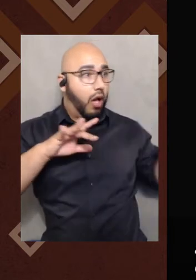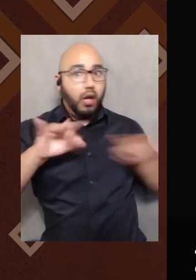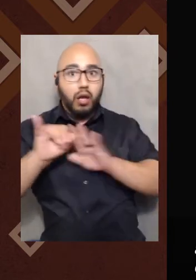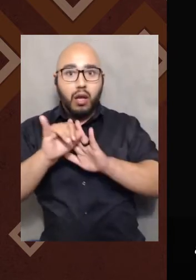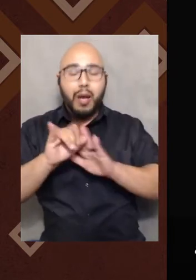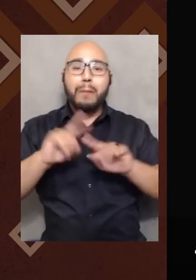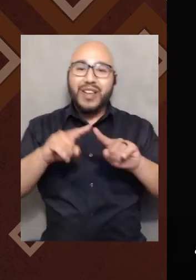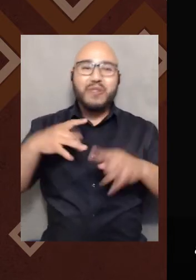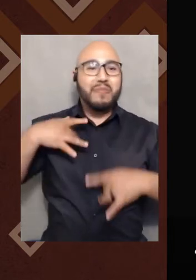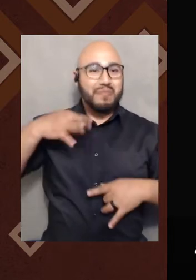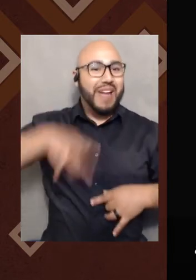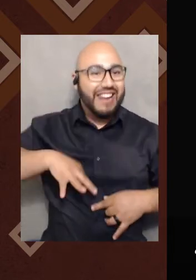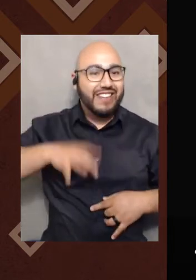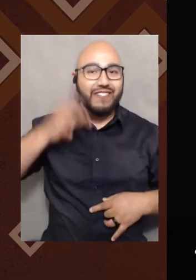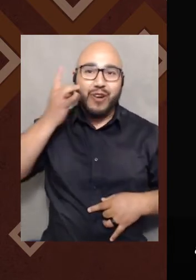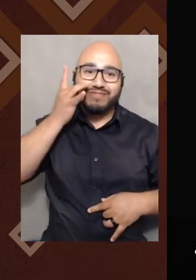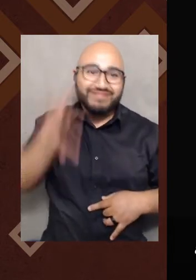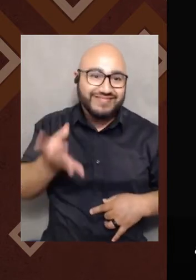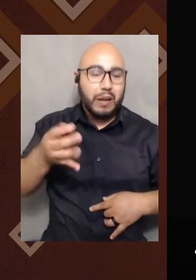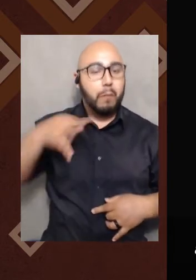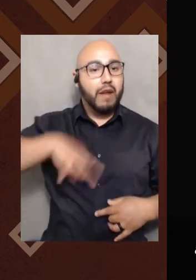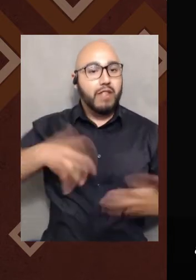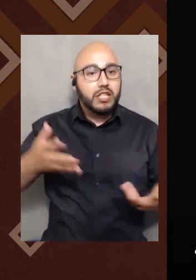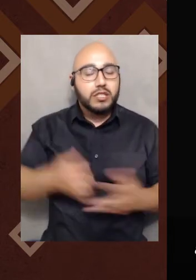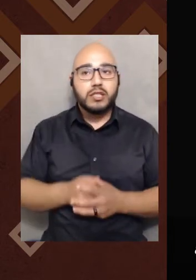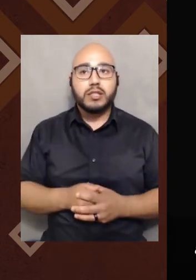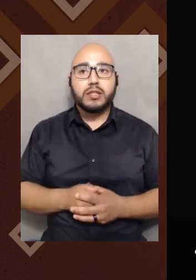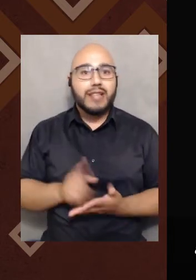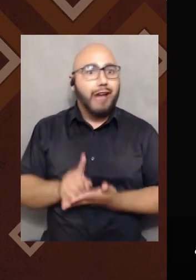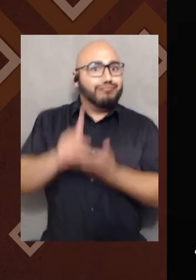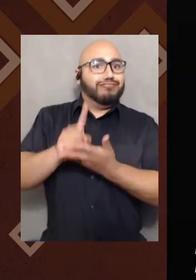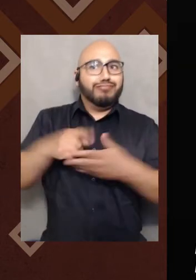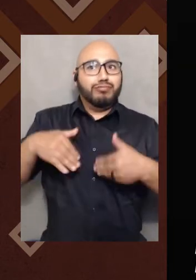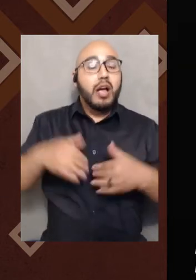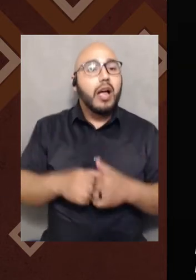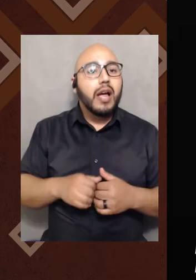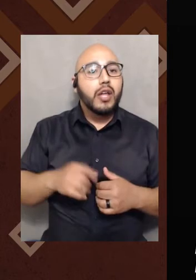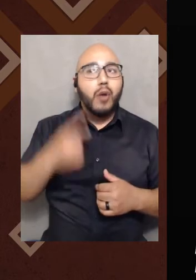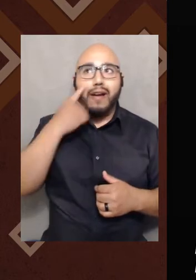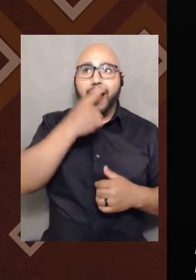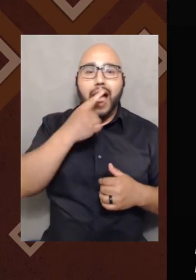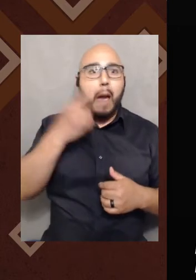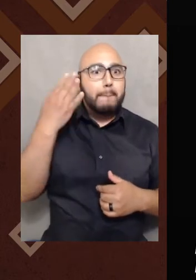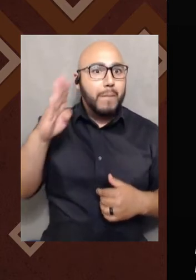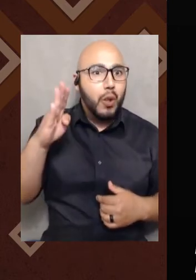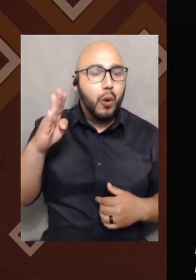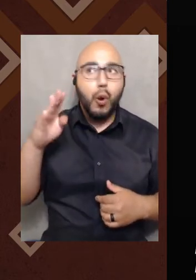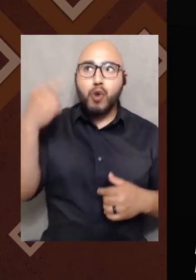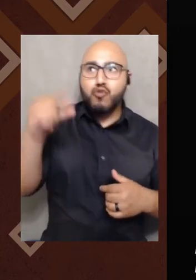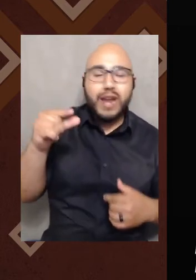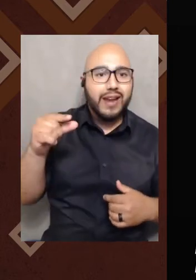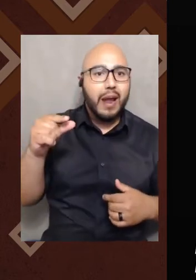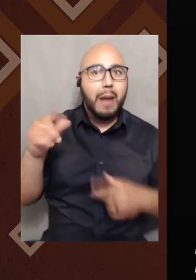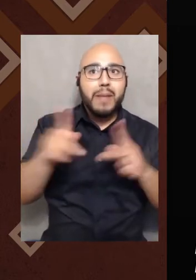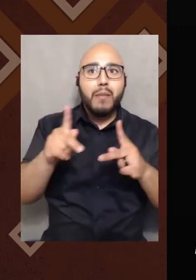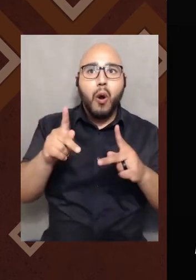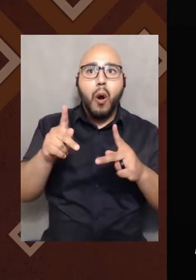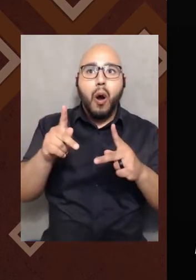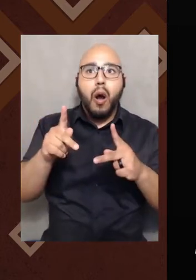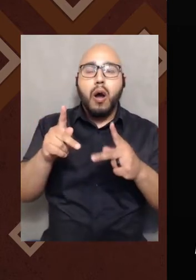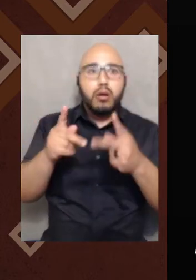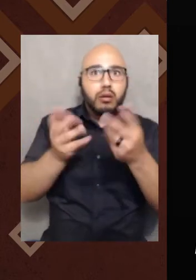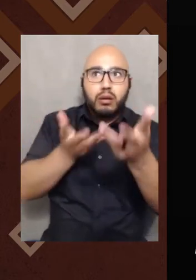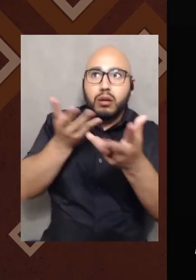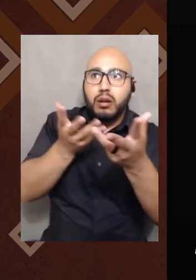Whatever else. But you benefit from light-skinned privilege. You, the fact that you have ojos claros, people want to fetishize that,